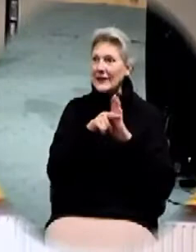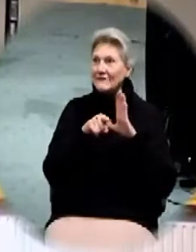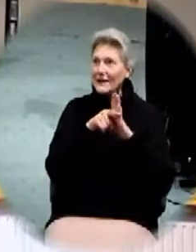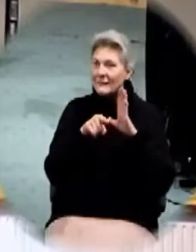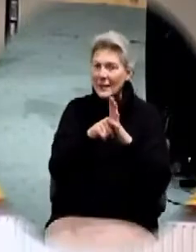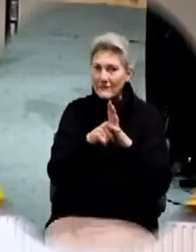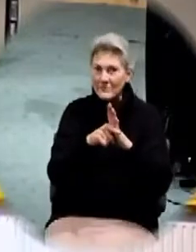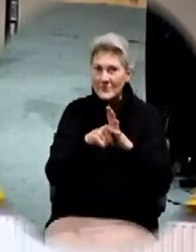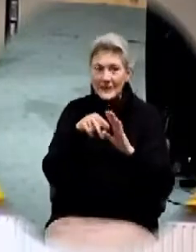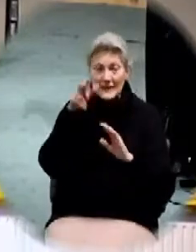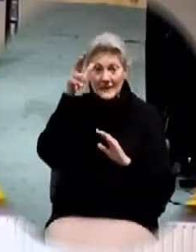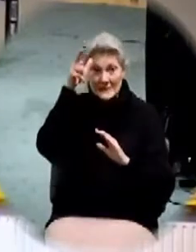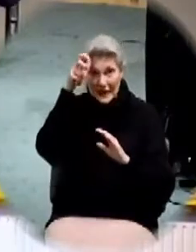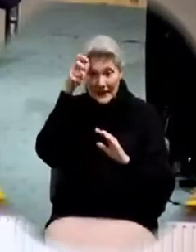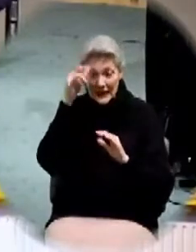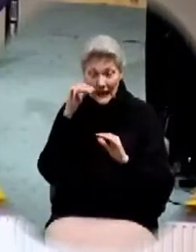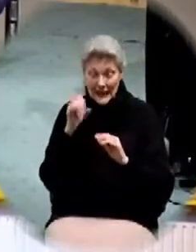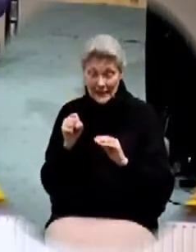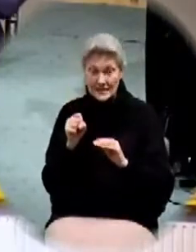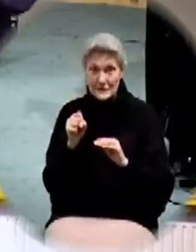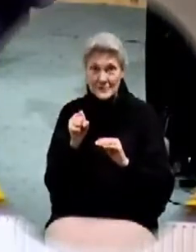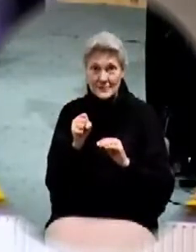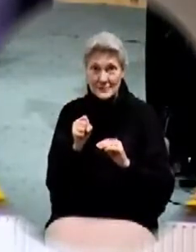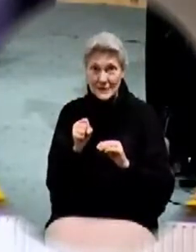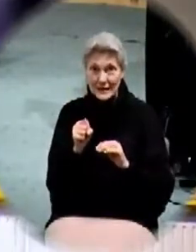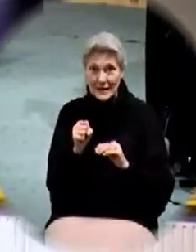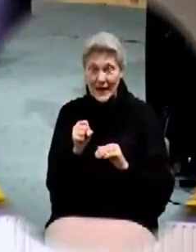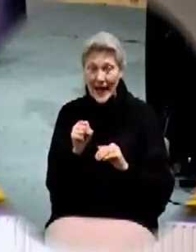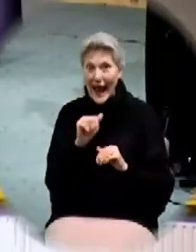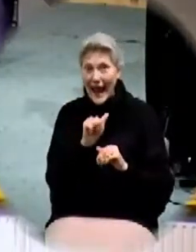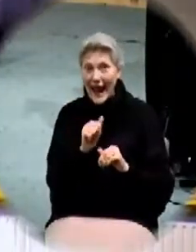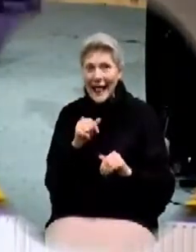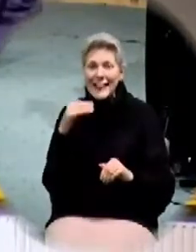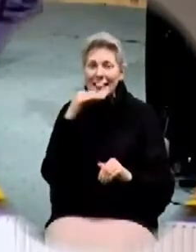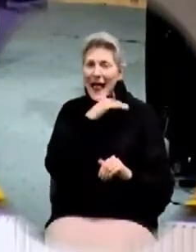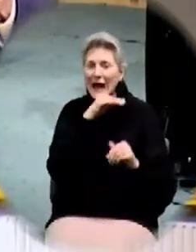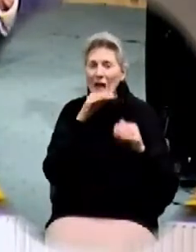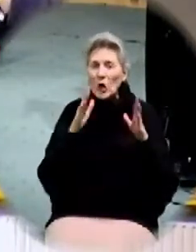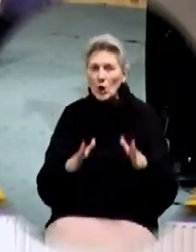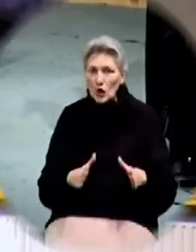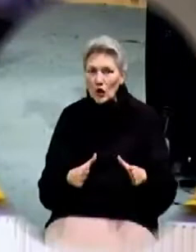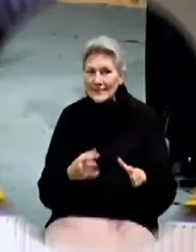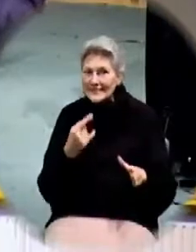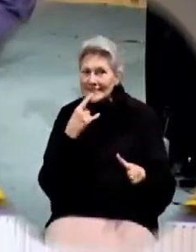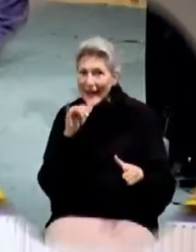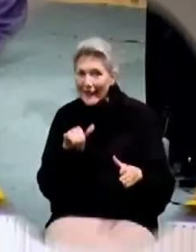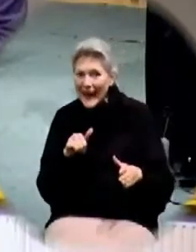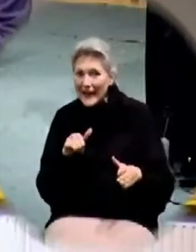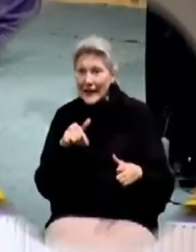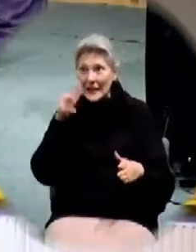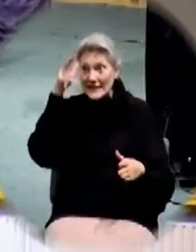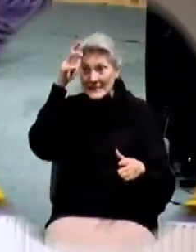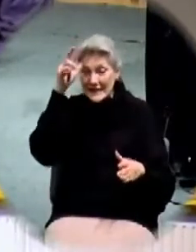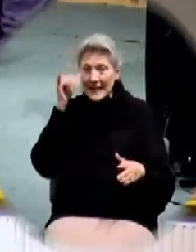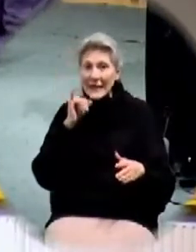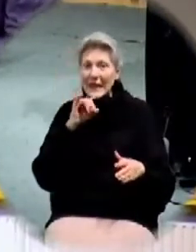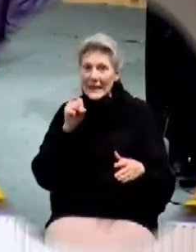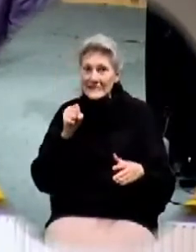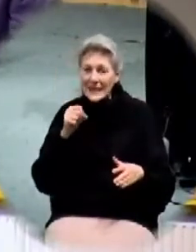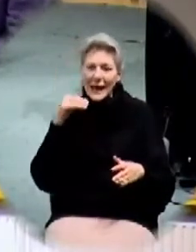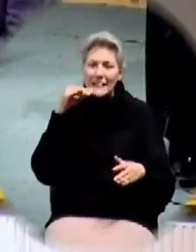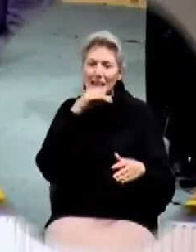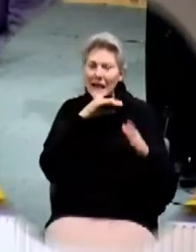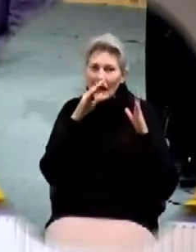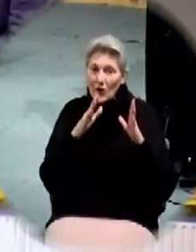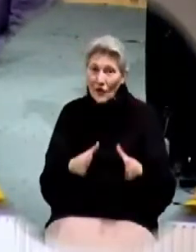Satan is say it with me Satan is a liar and the father of